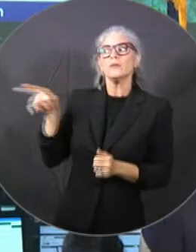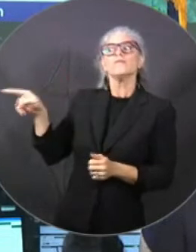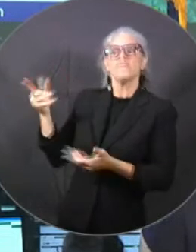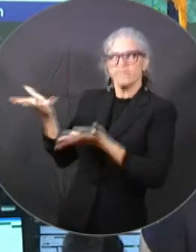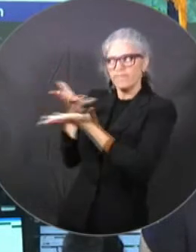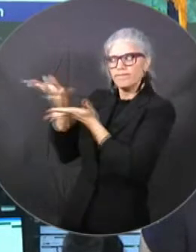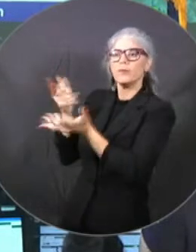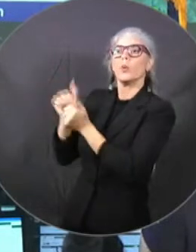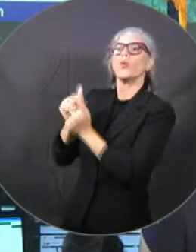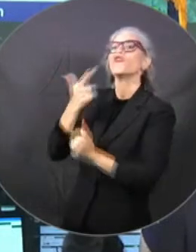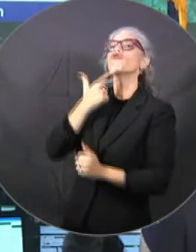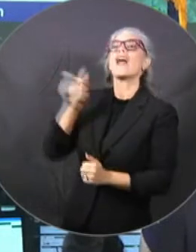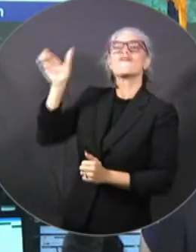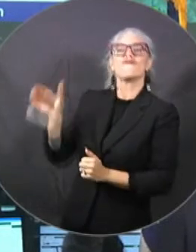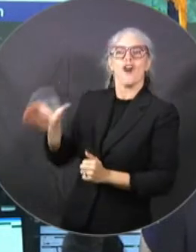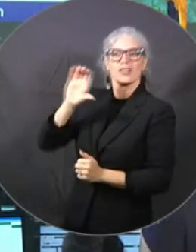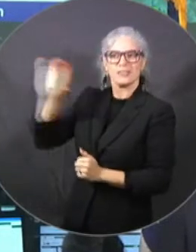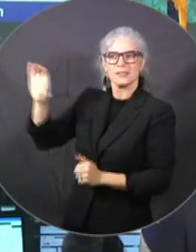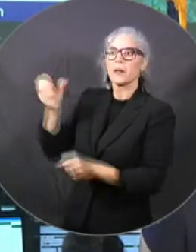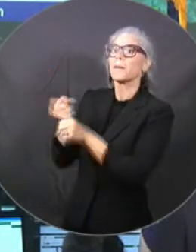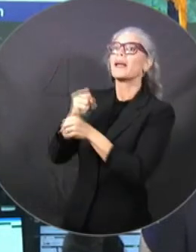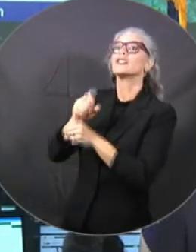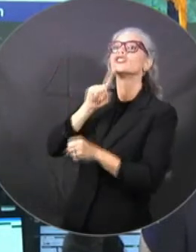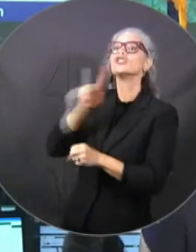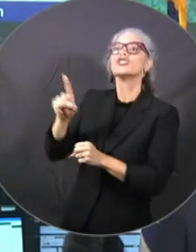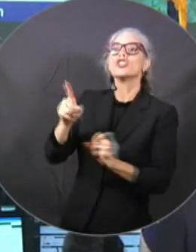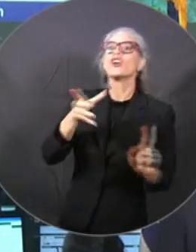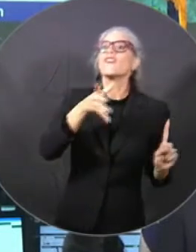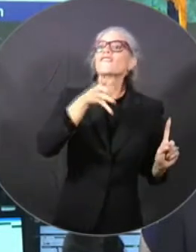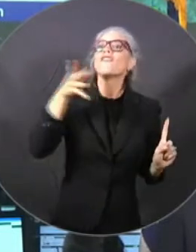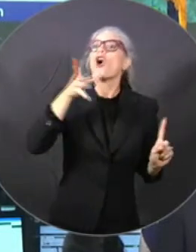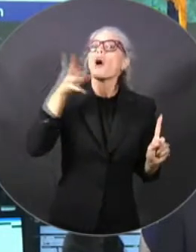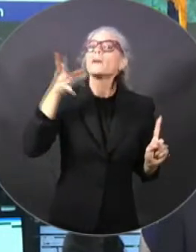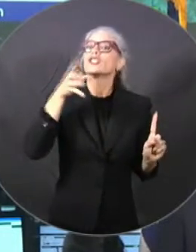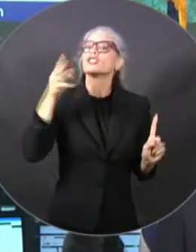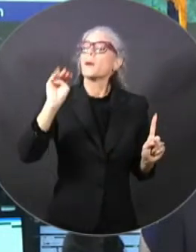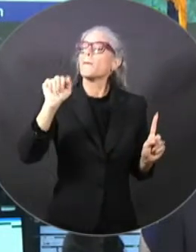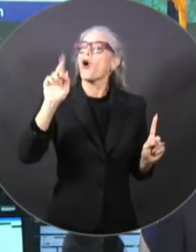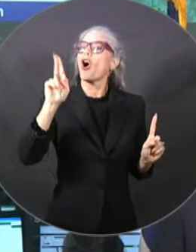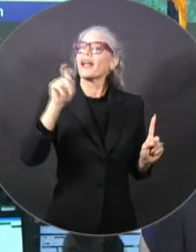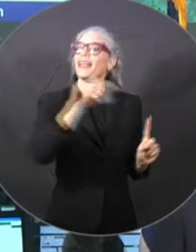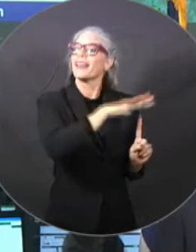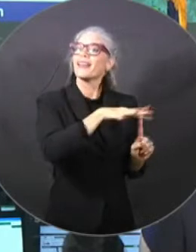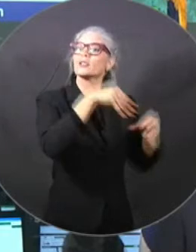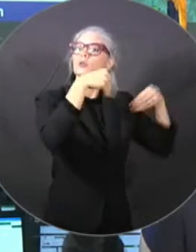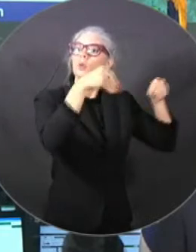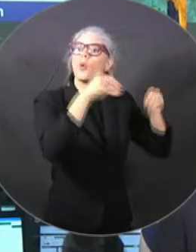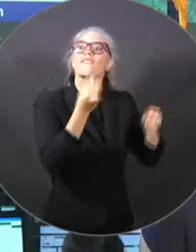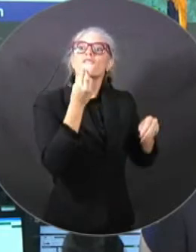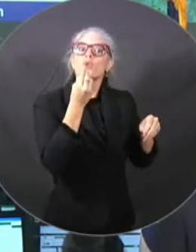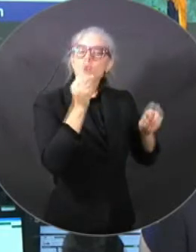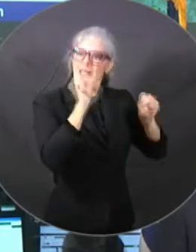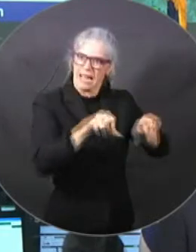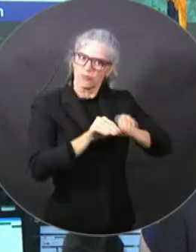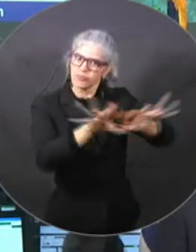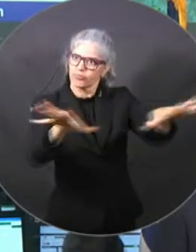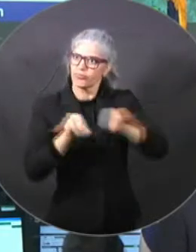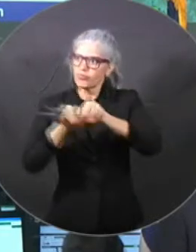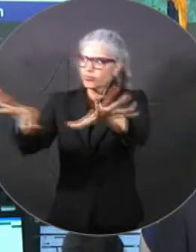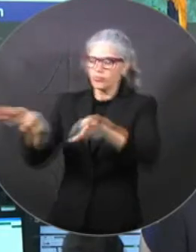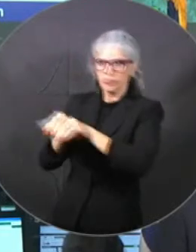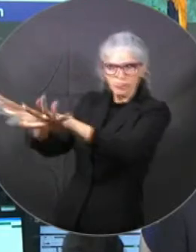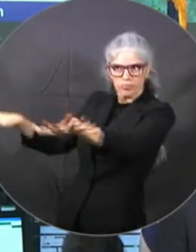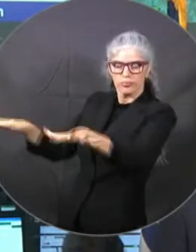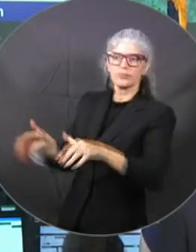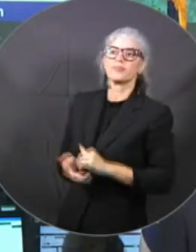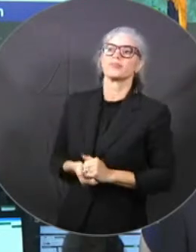at our farmers markets and we're looking forward to working with them. We'll also be volunteering on the ground and I did speak this morning very early with